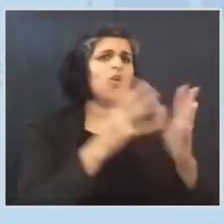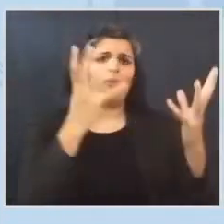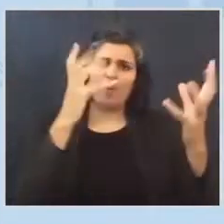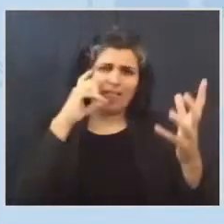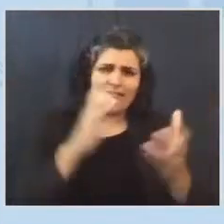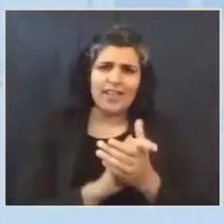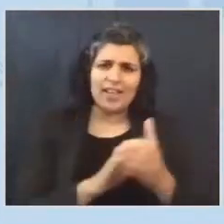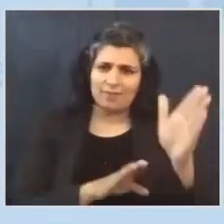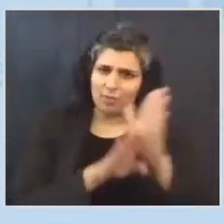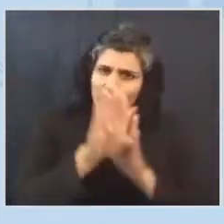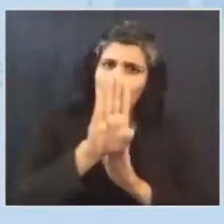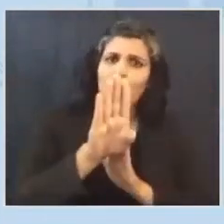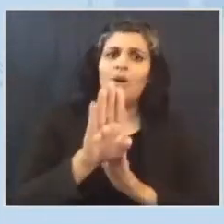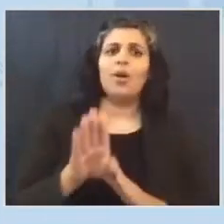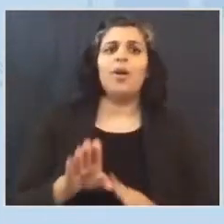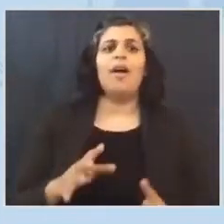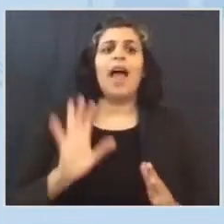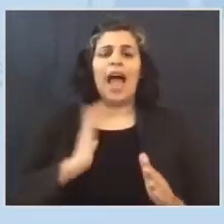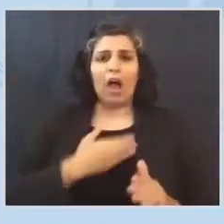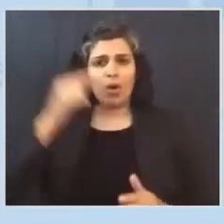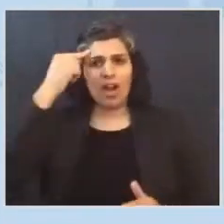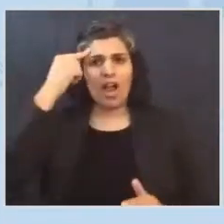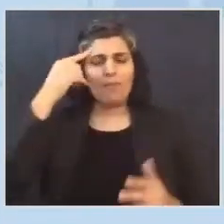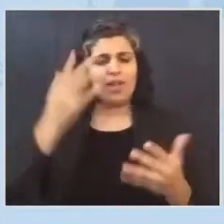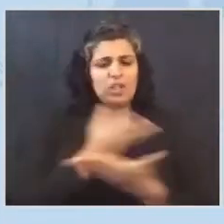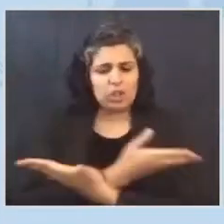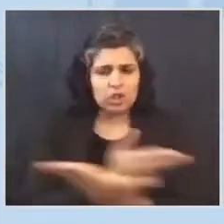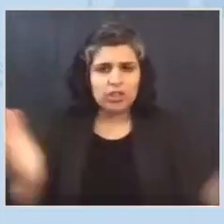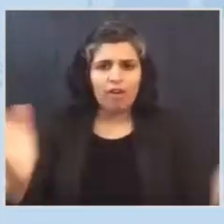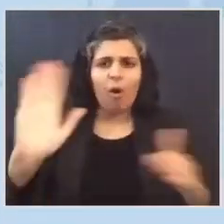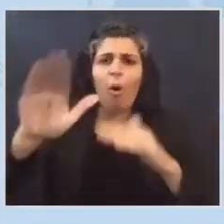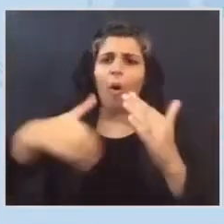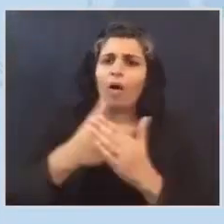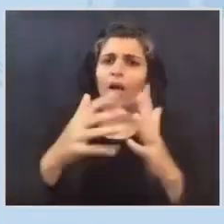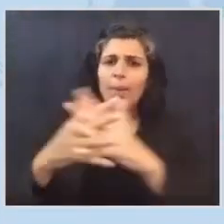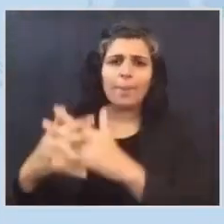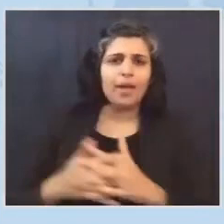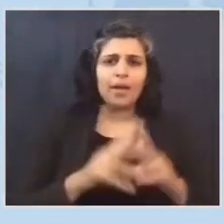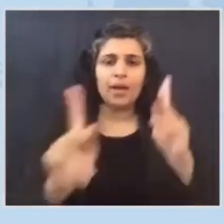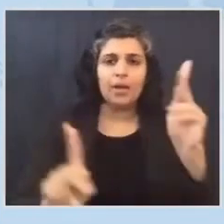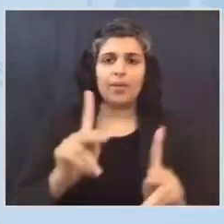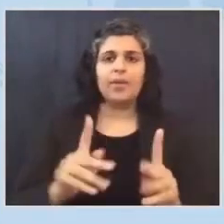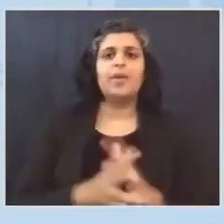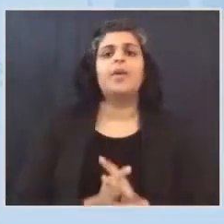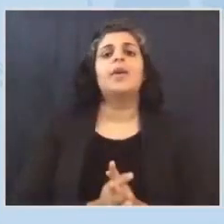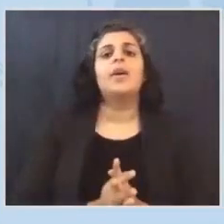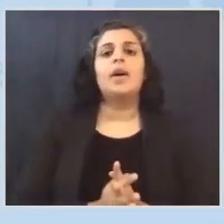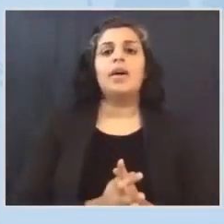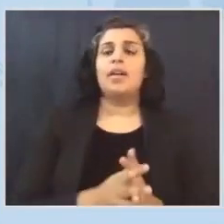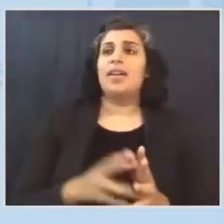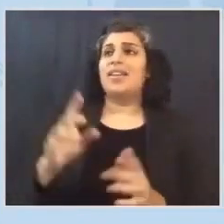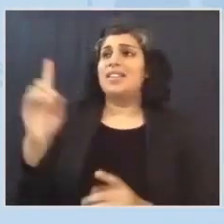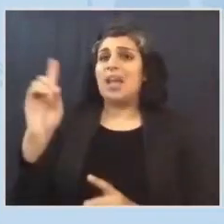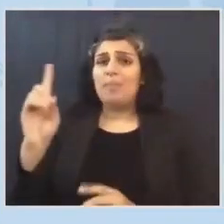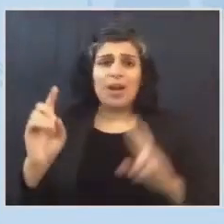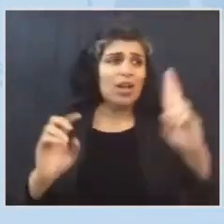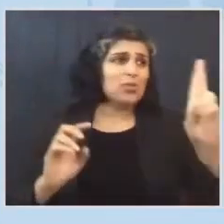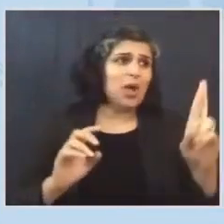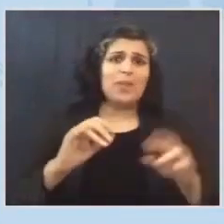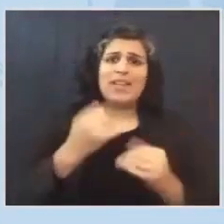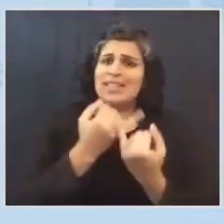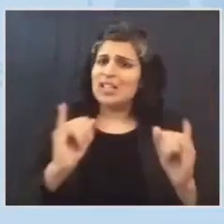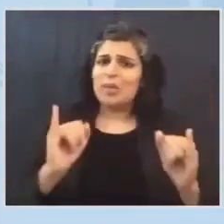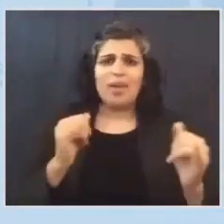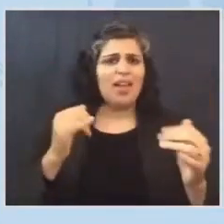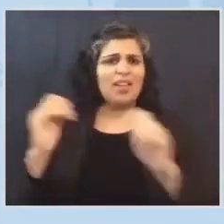all the American people, Republicans, Democrats, and independents alike, all of whom deserve to know their